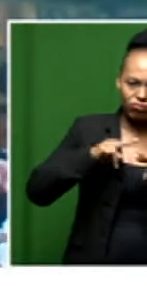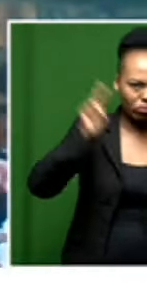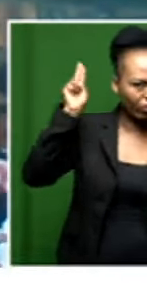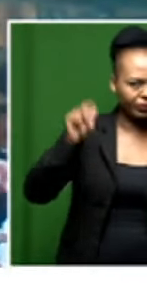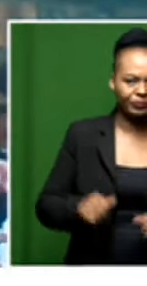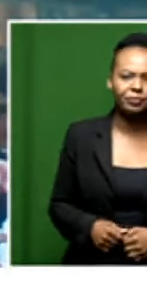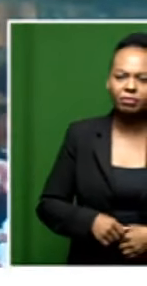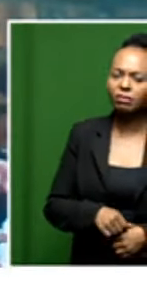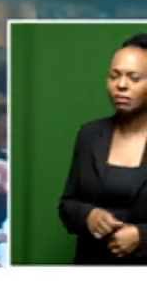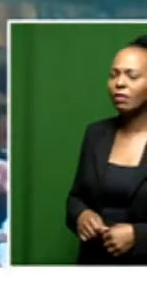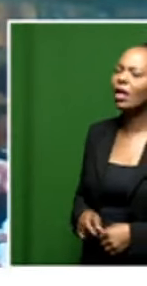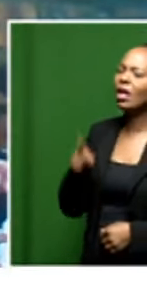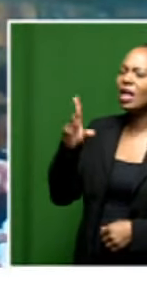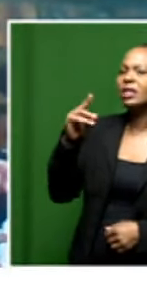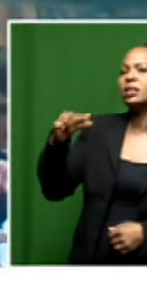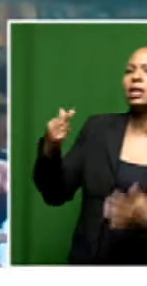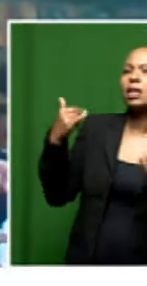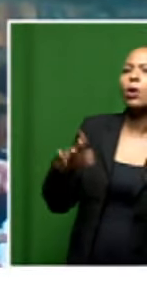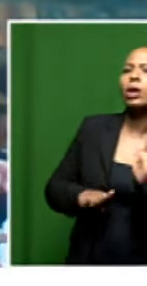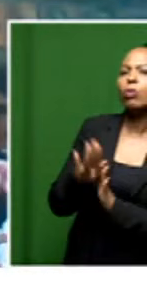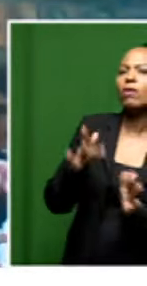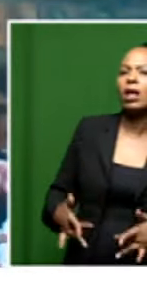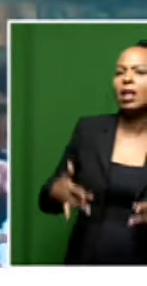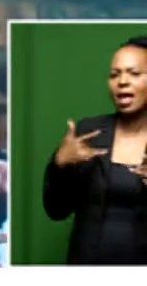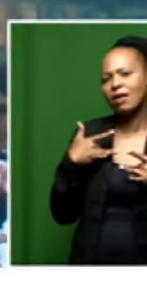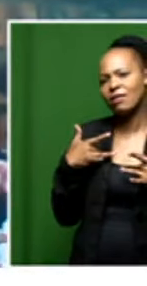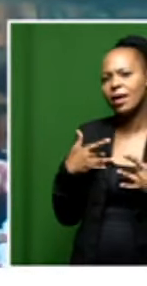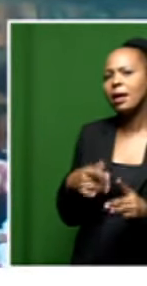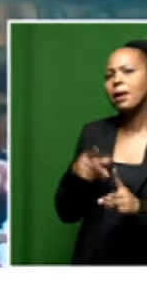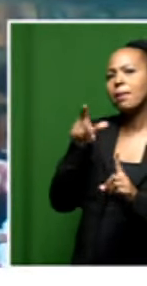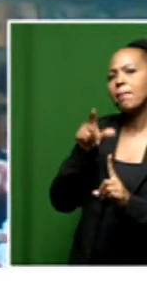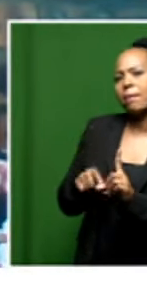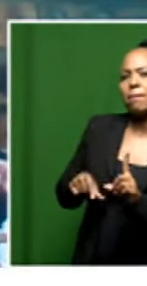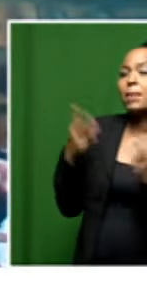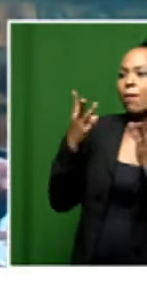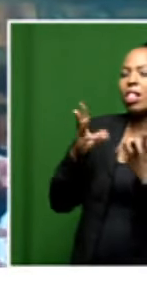throughout the year, DG, what's been done to improve the lives of, you know, people living with disabilities?